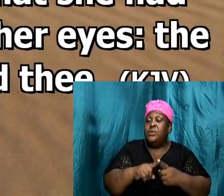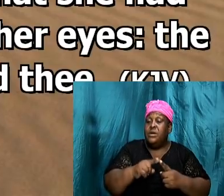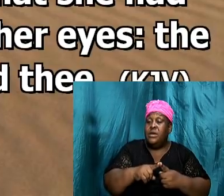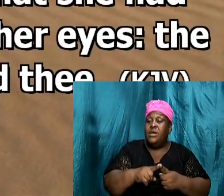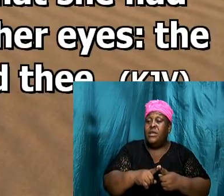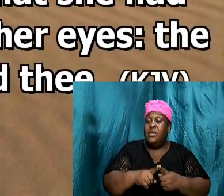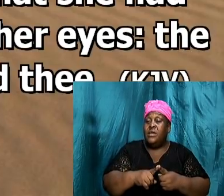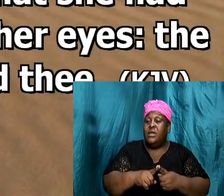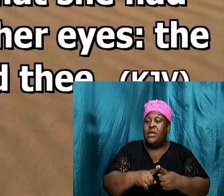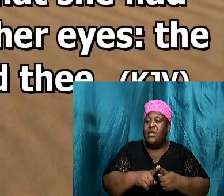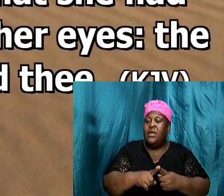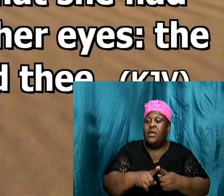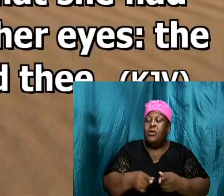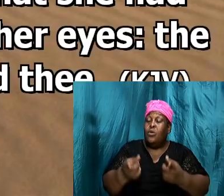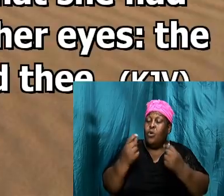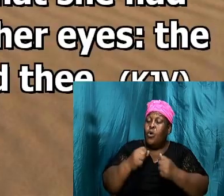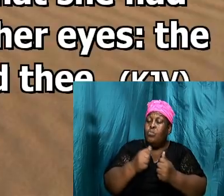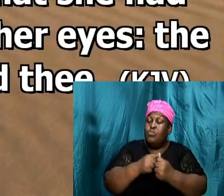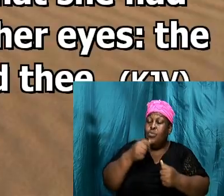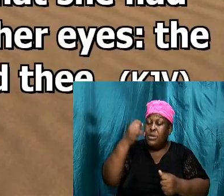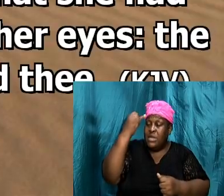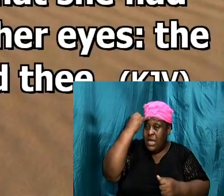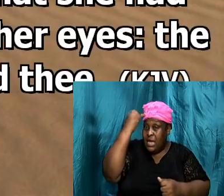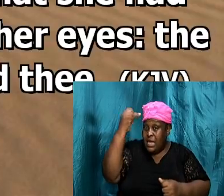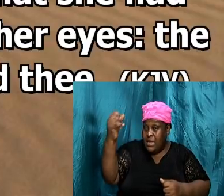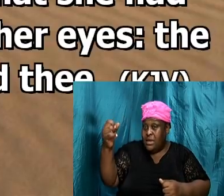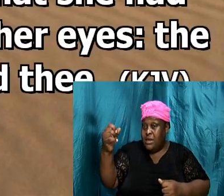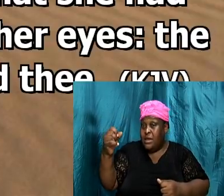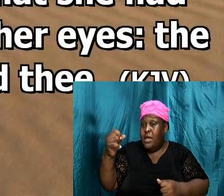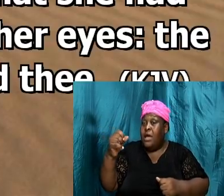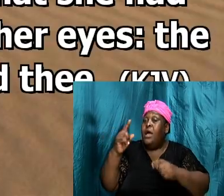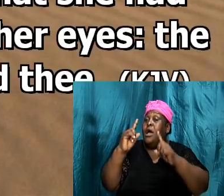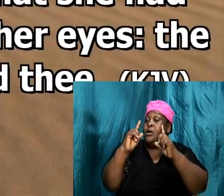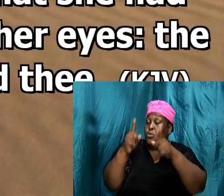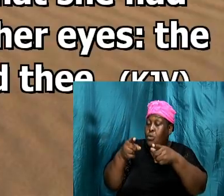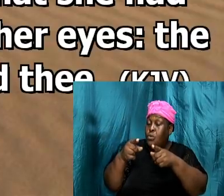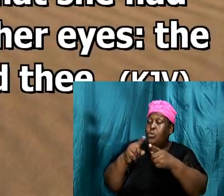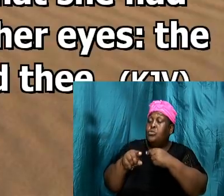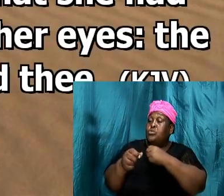she came up with the idea she went to her husband